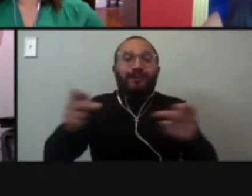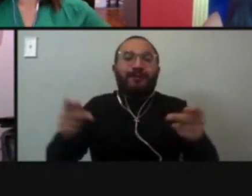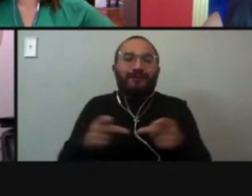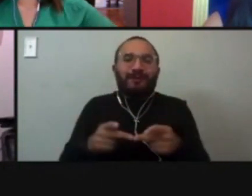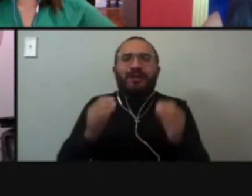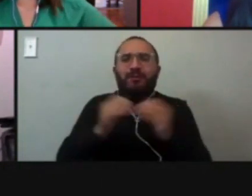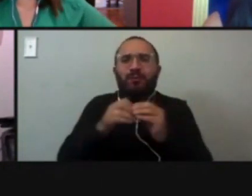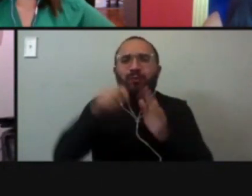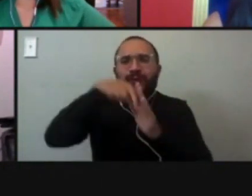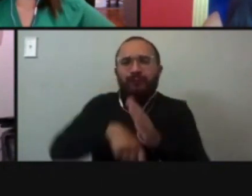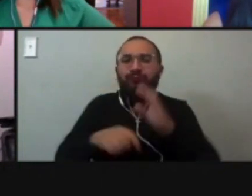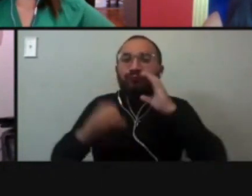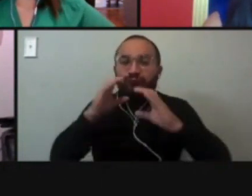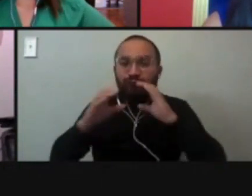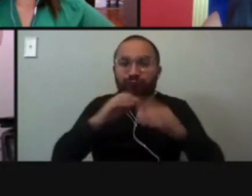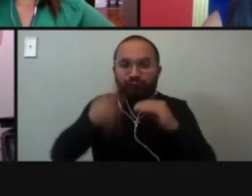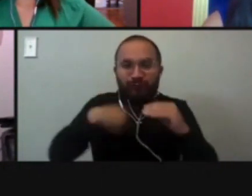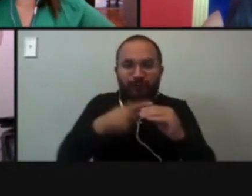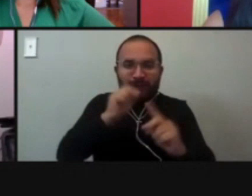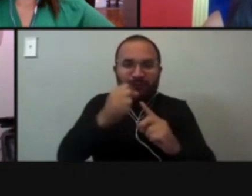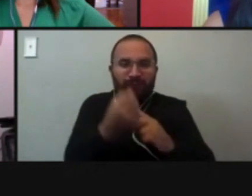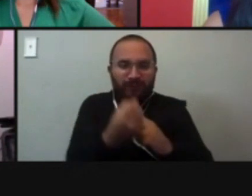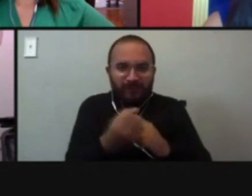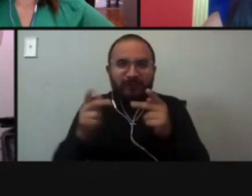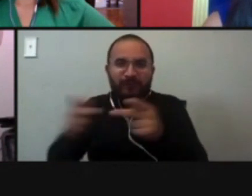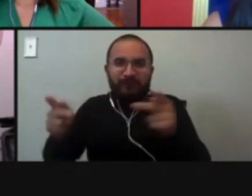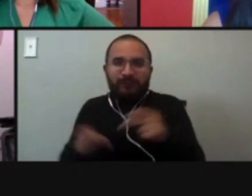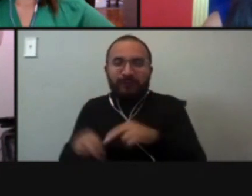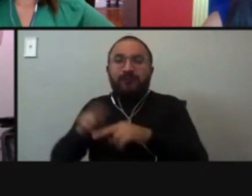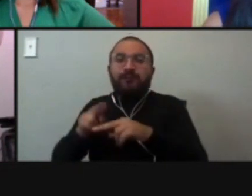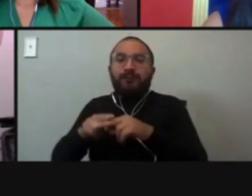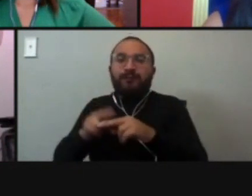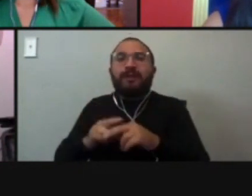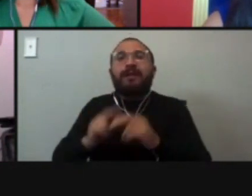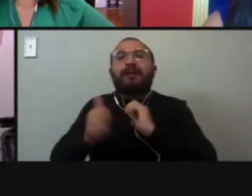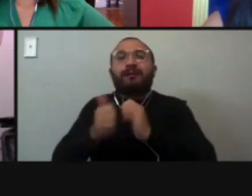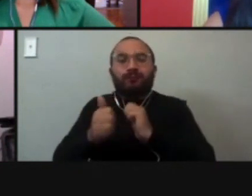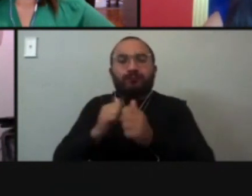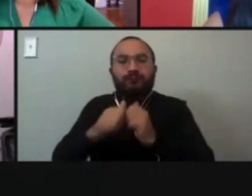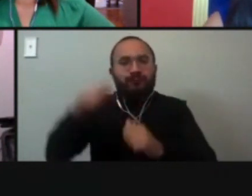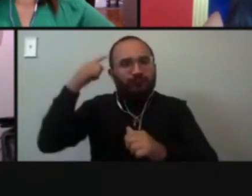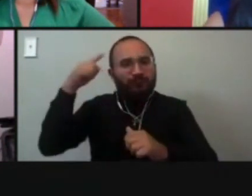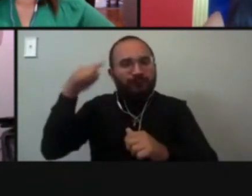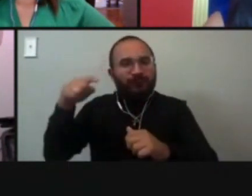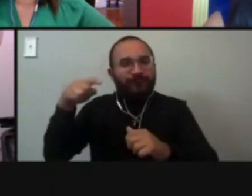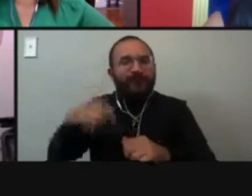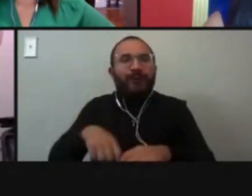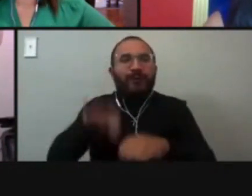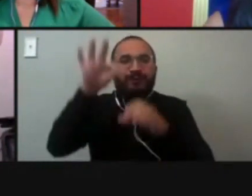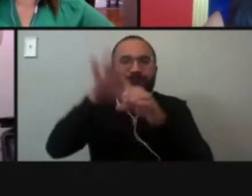conversation just about the issues, the seats candidates are running for, and the importance of voting in down-ballot races.